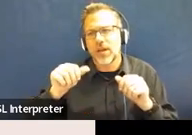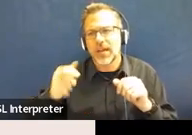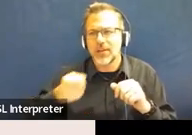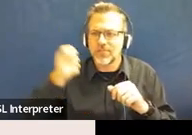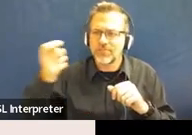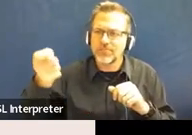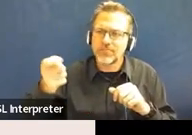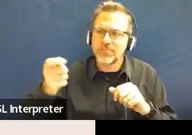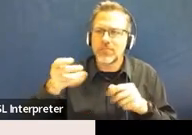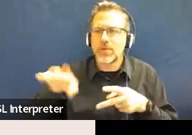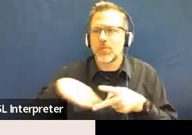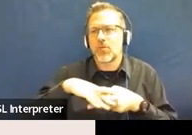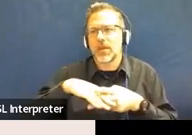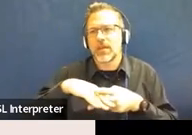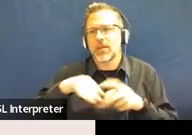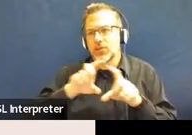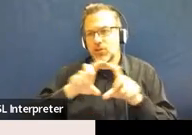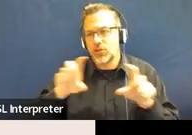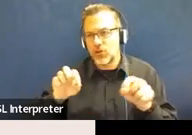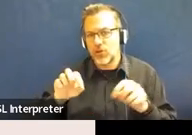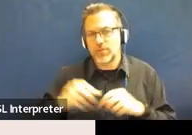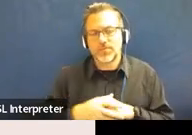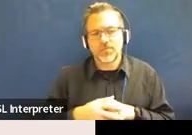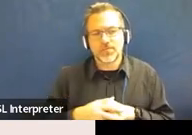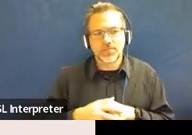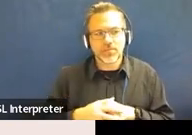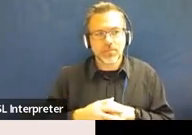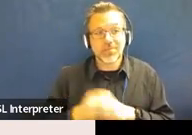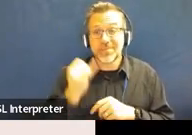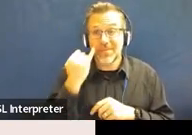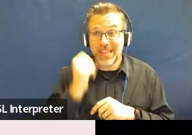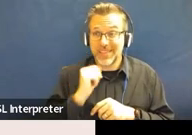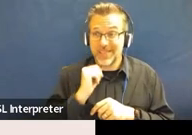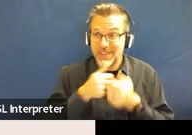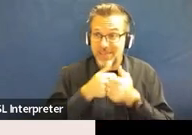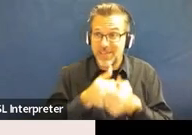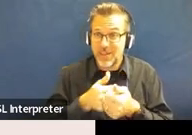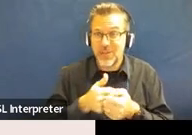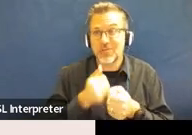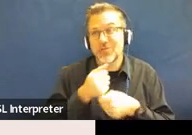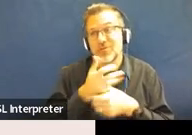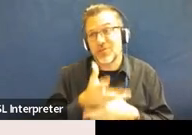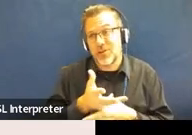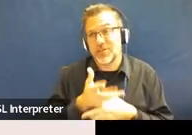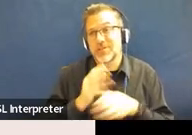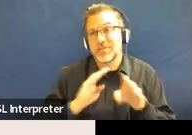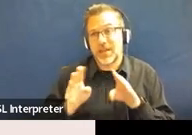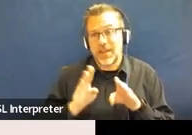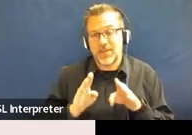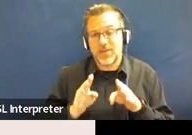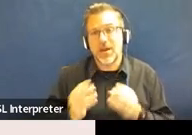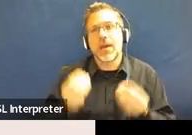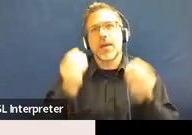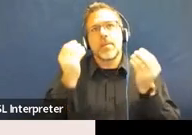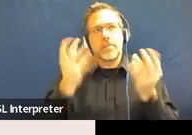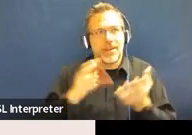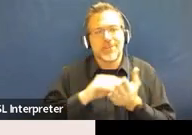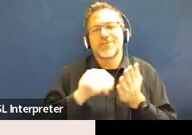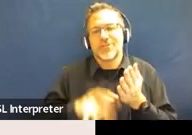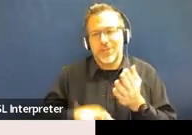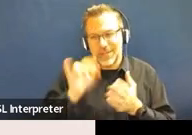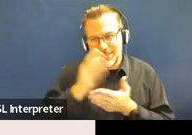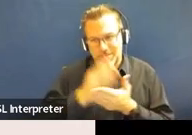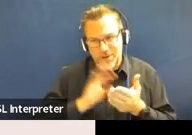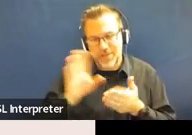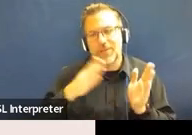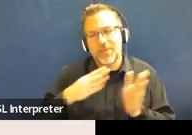with you, right? Because if they didn't honor that, that could lead to some behaviors. And for many of my students, that was part of their plan that was documented